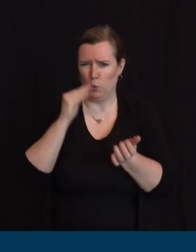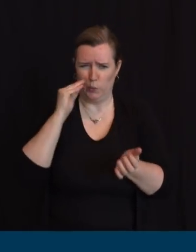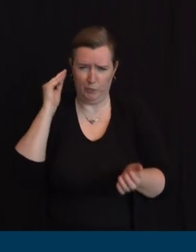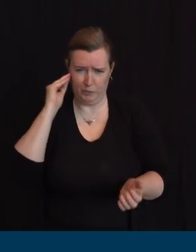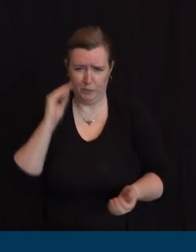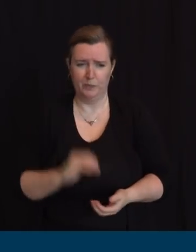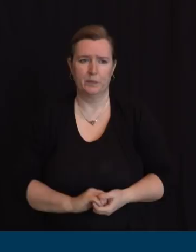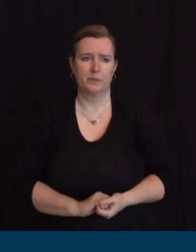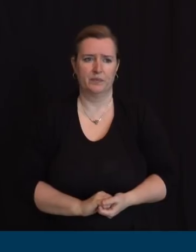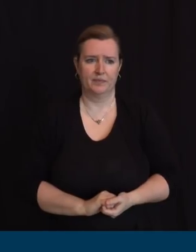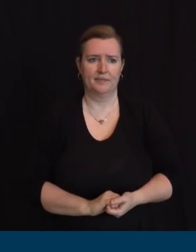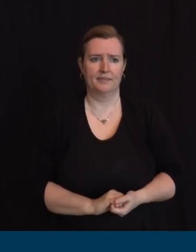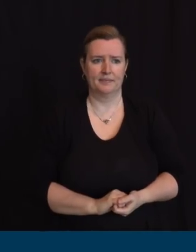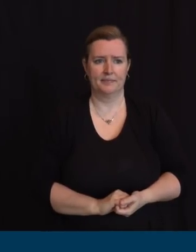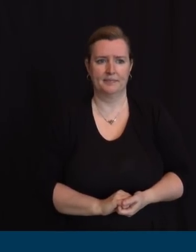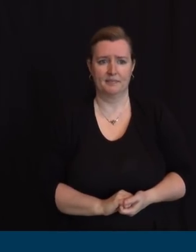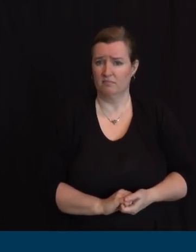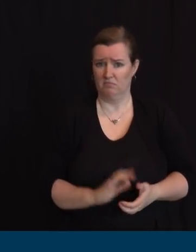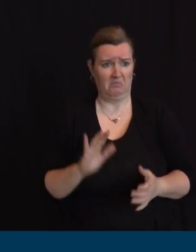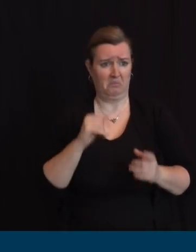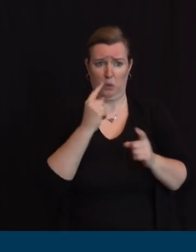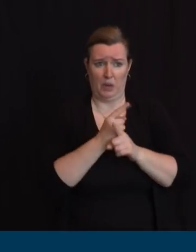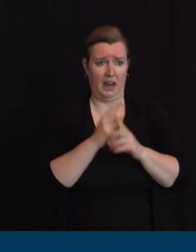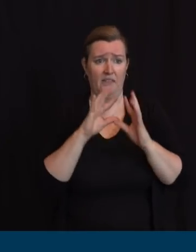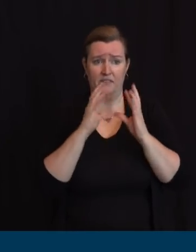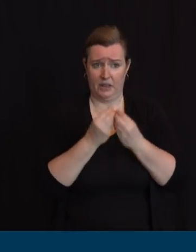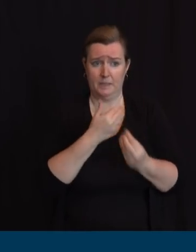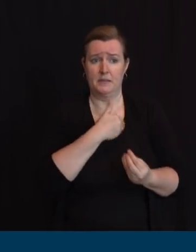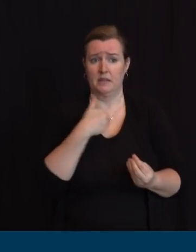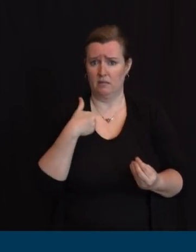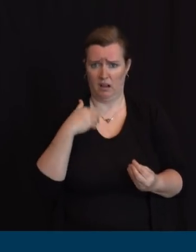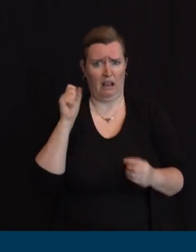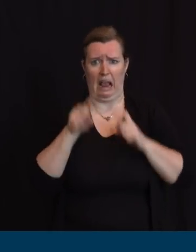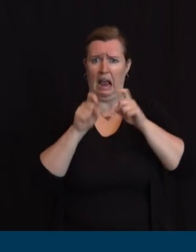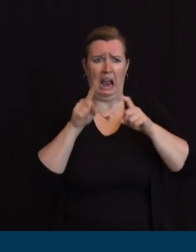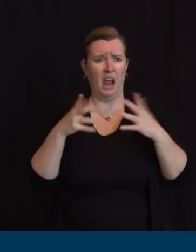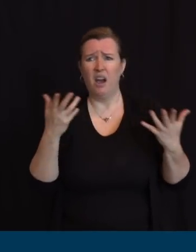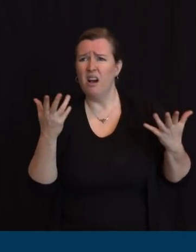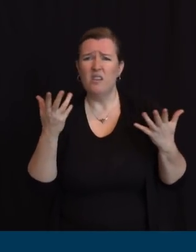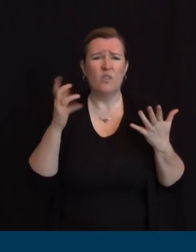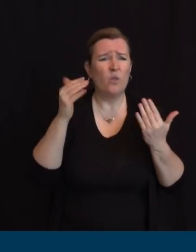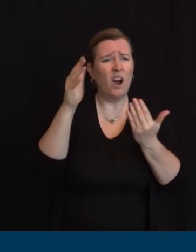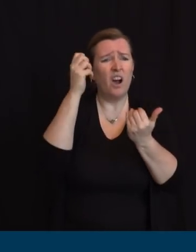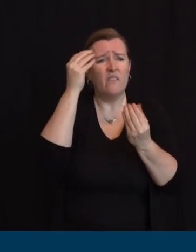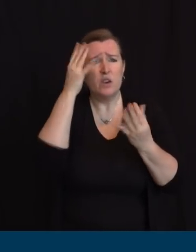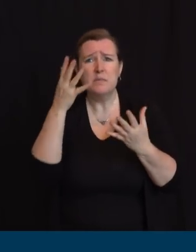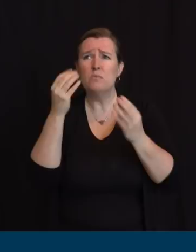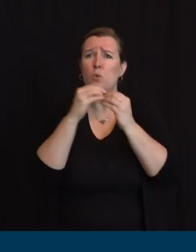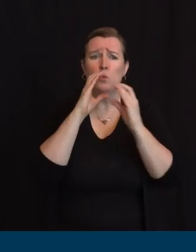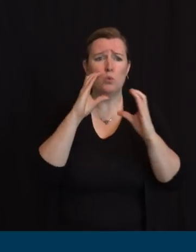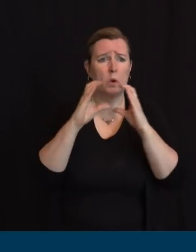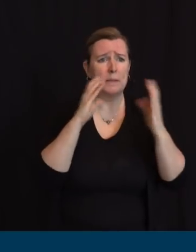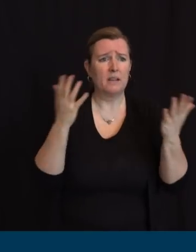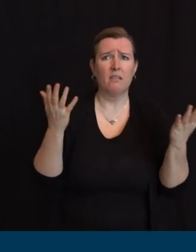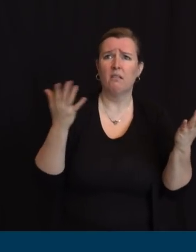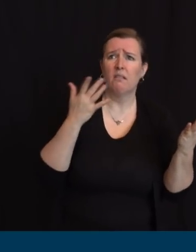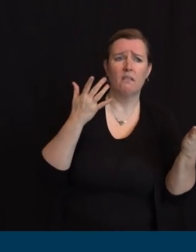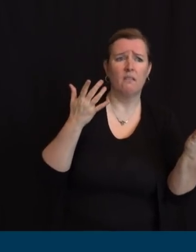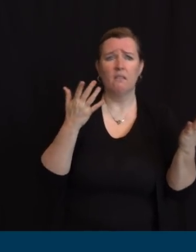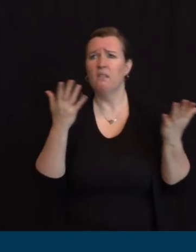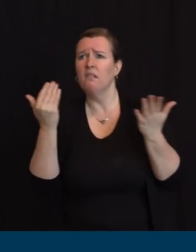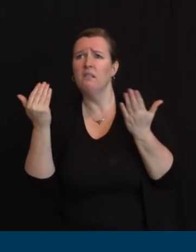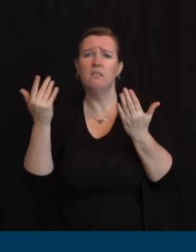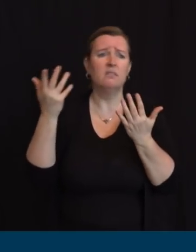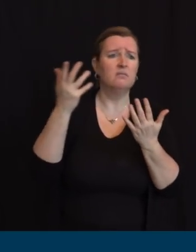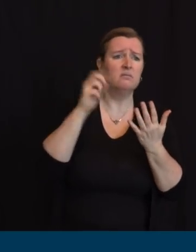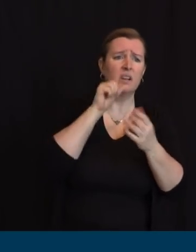communication and more answers than they're getting and and we've been pounding away on the operators to provide that it's their responsibility it's